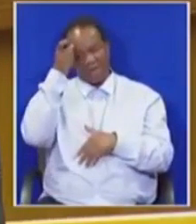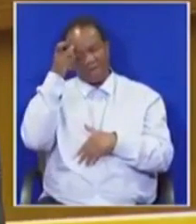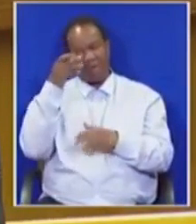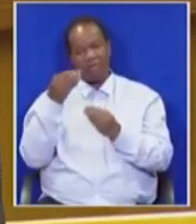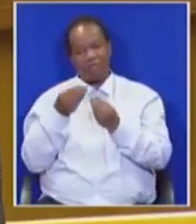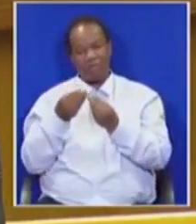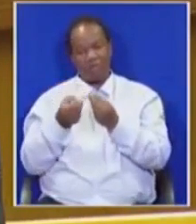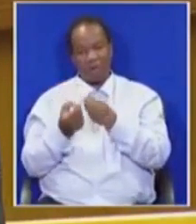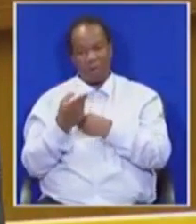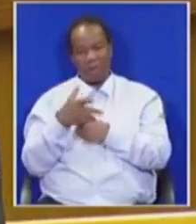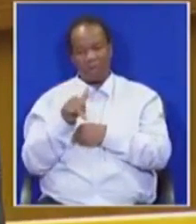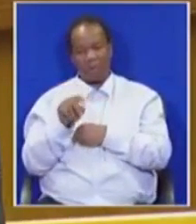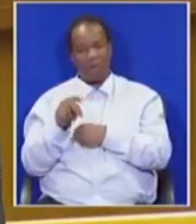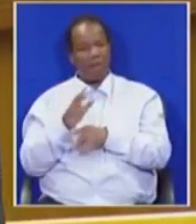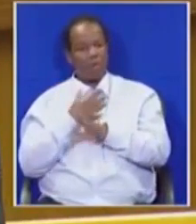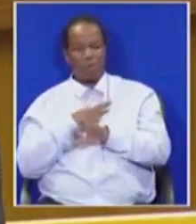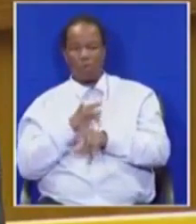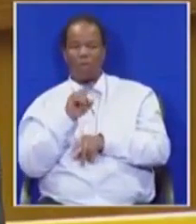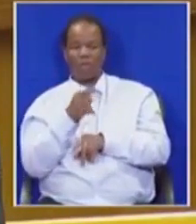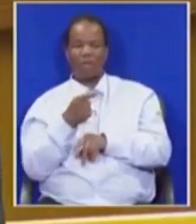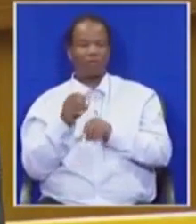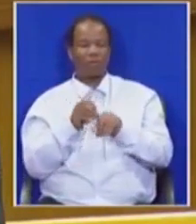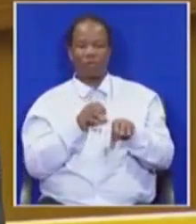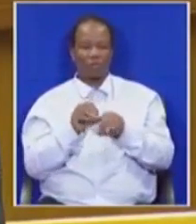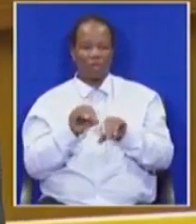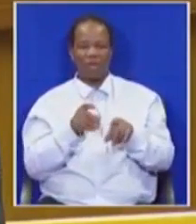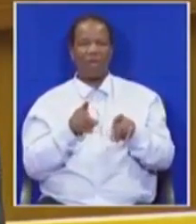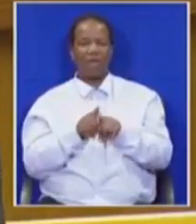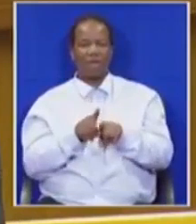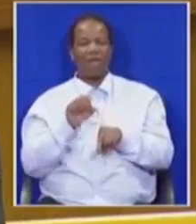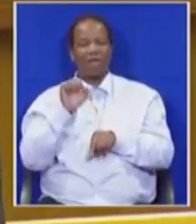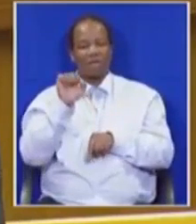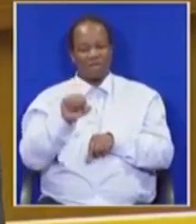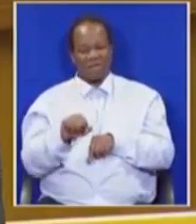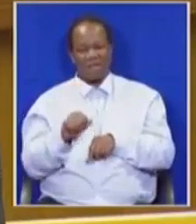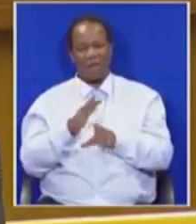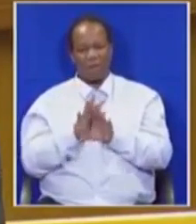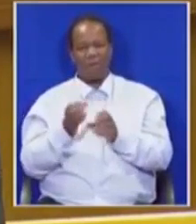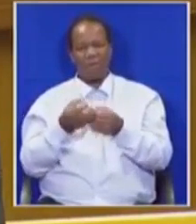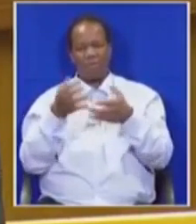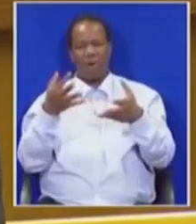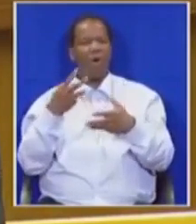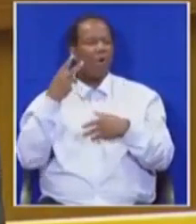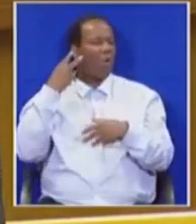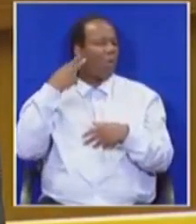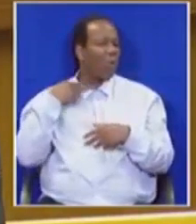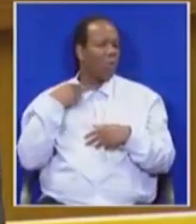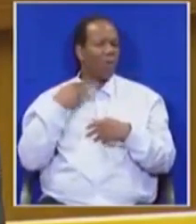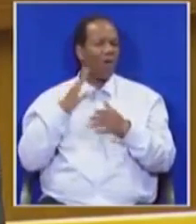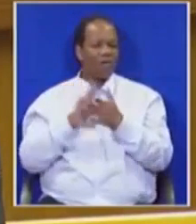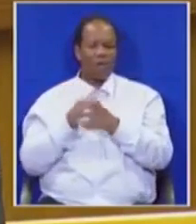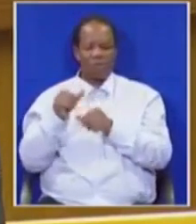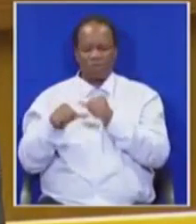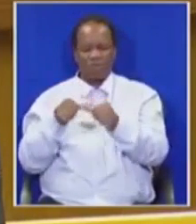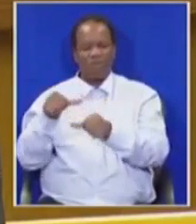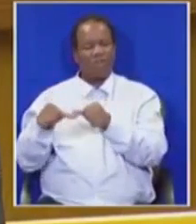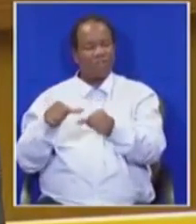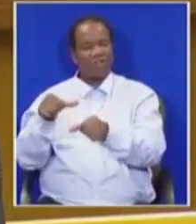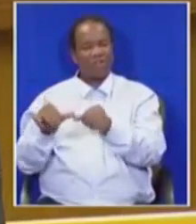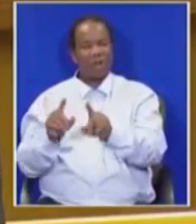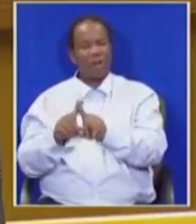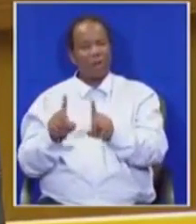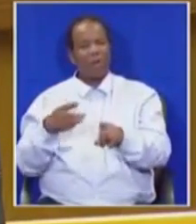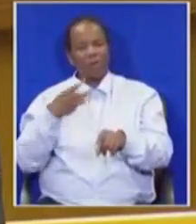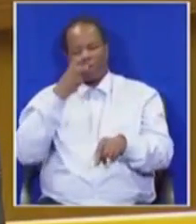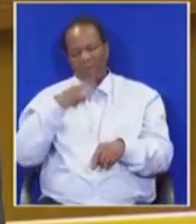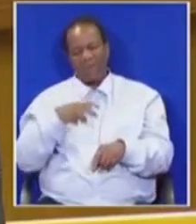for their suffering, though they caused so much humiliation of countless generations. All we want,